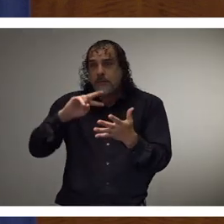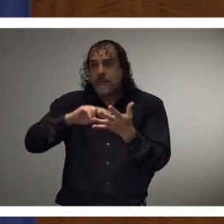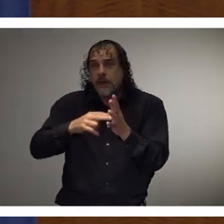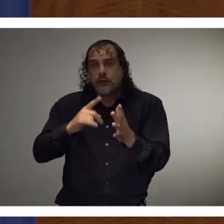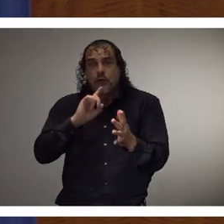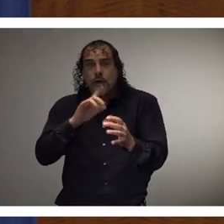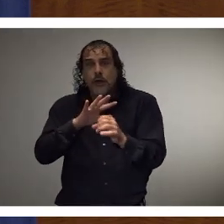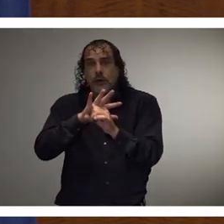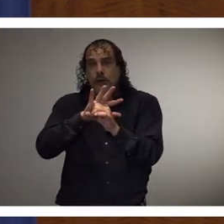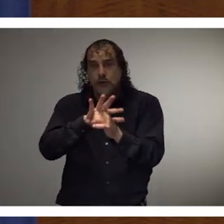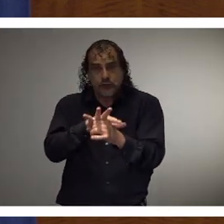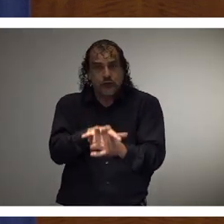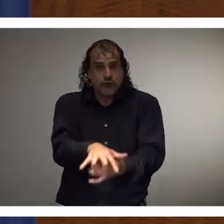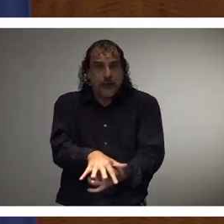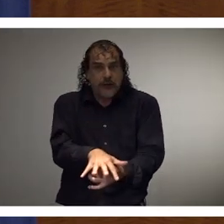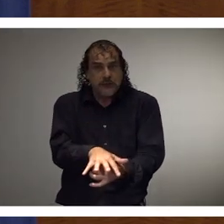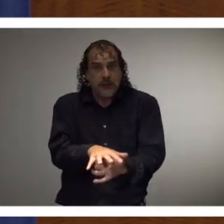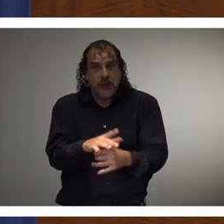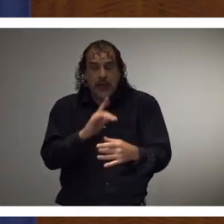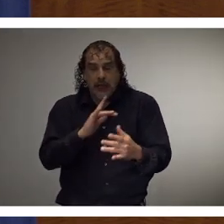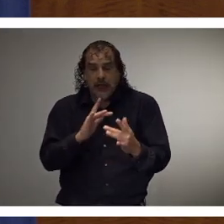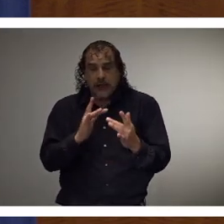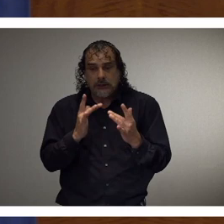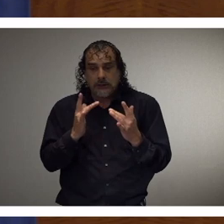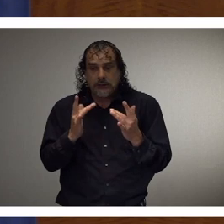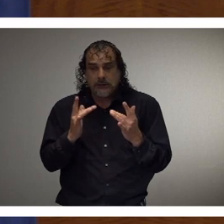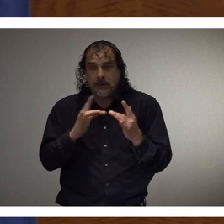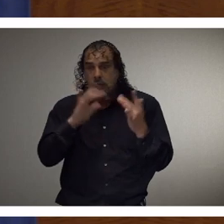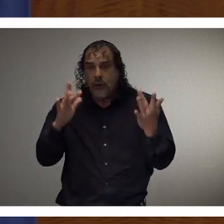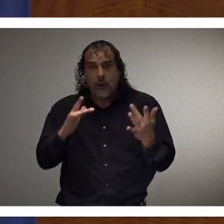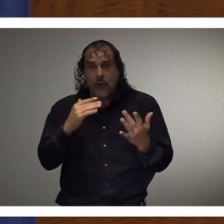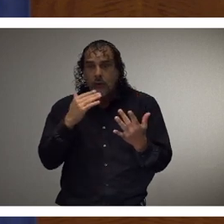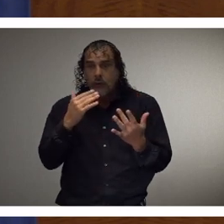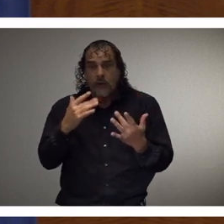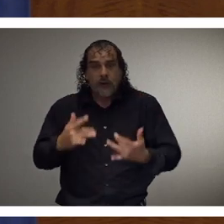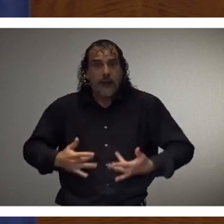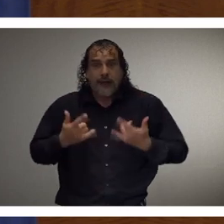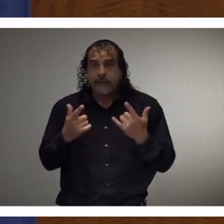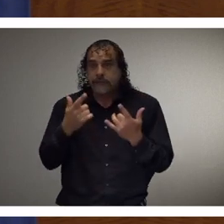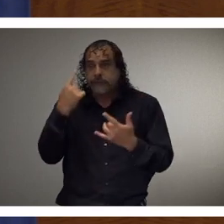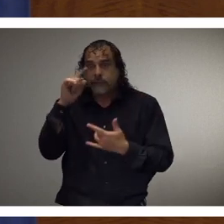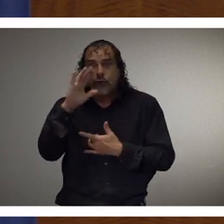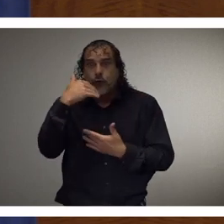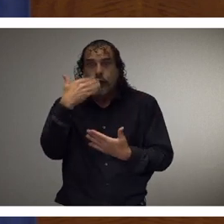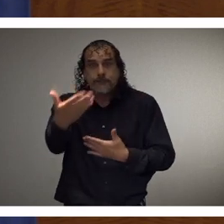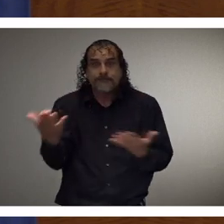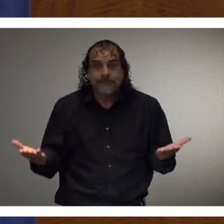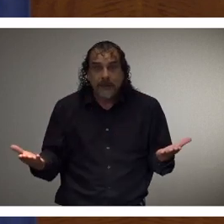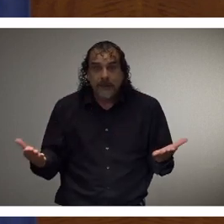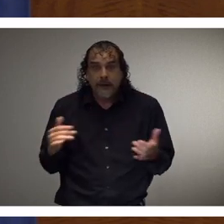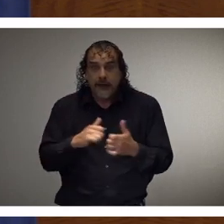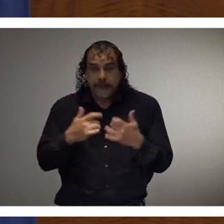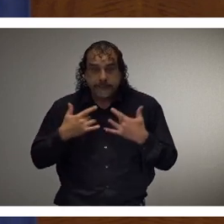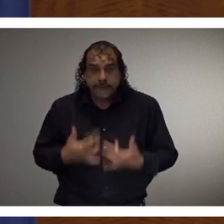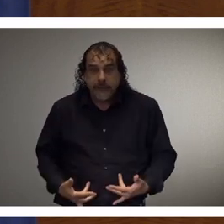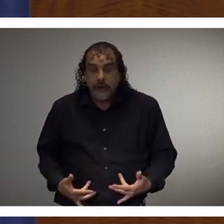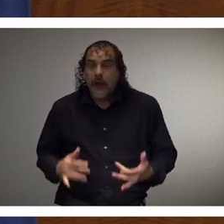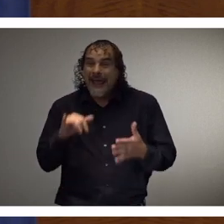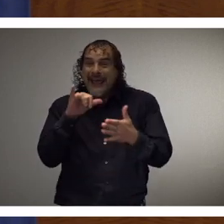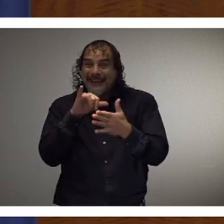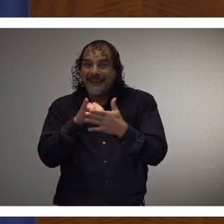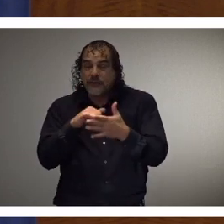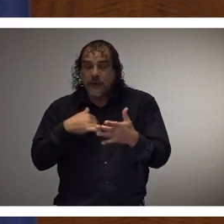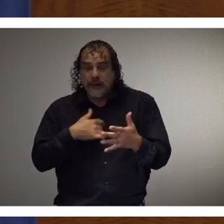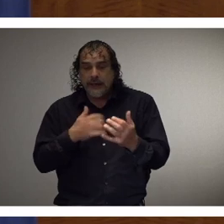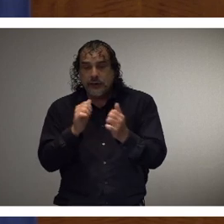and often despair. We need to rally around one another in these times. In this